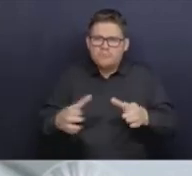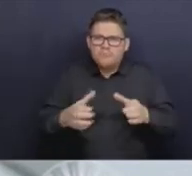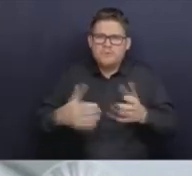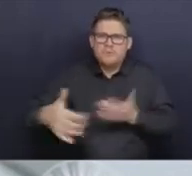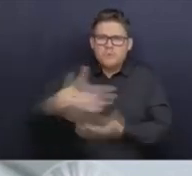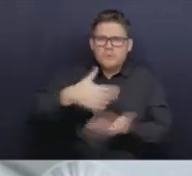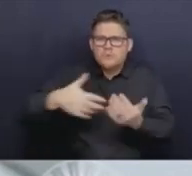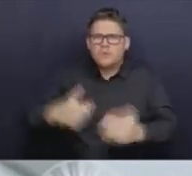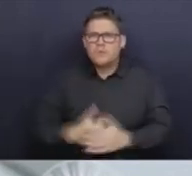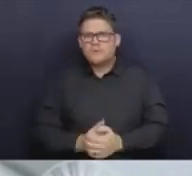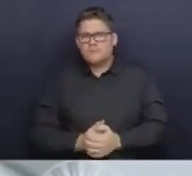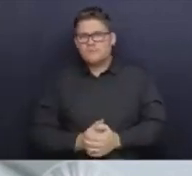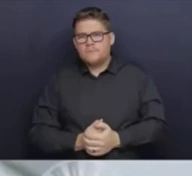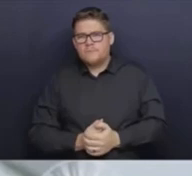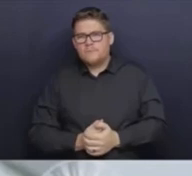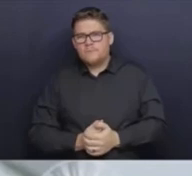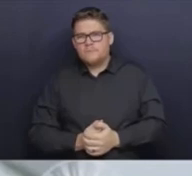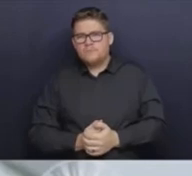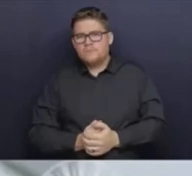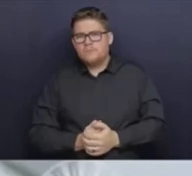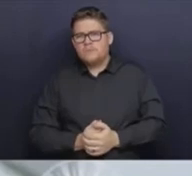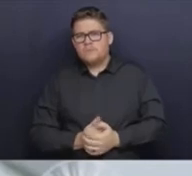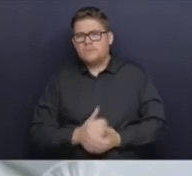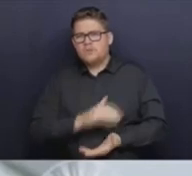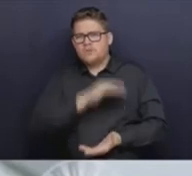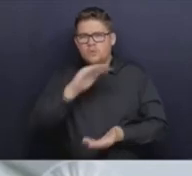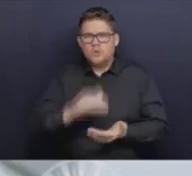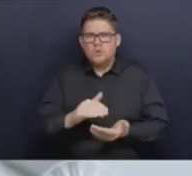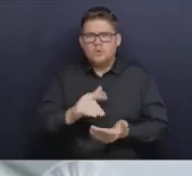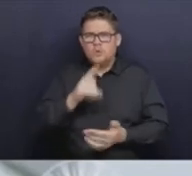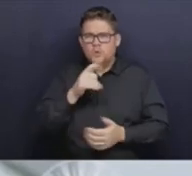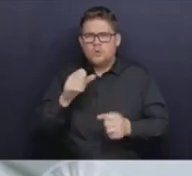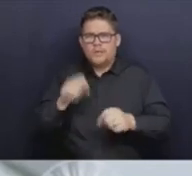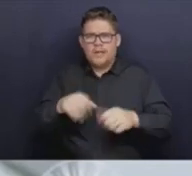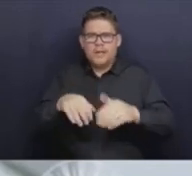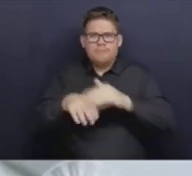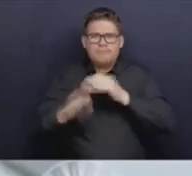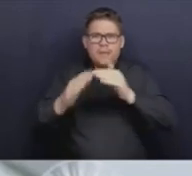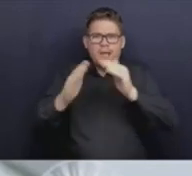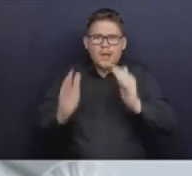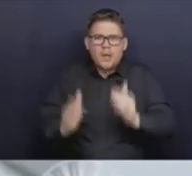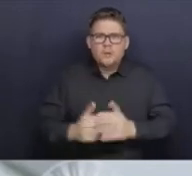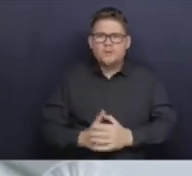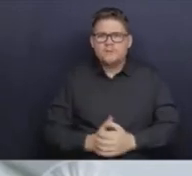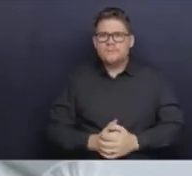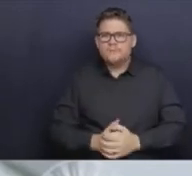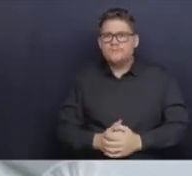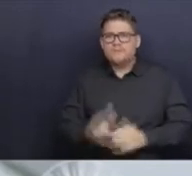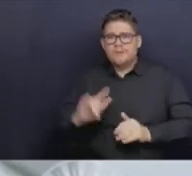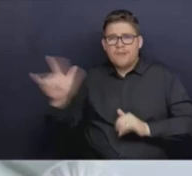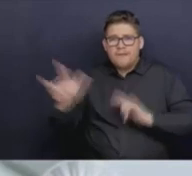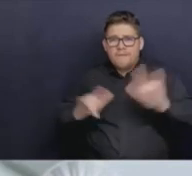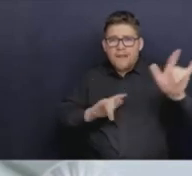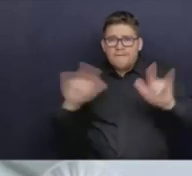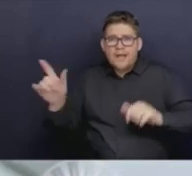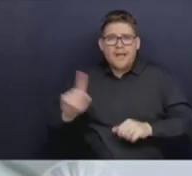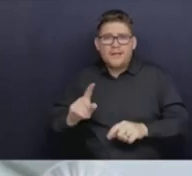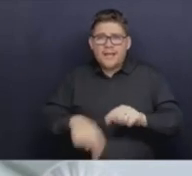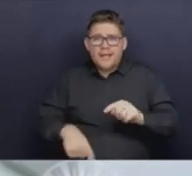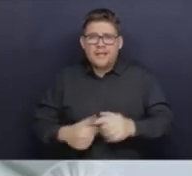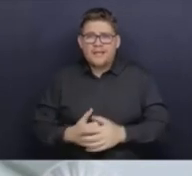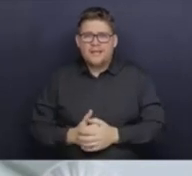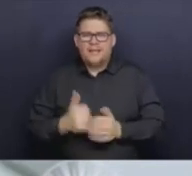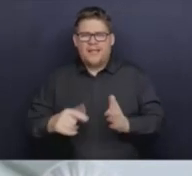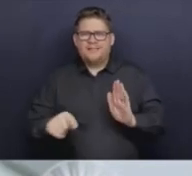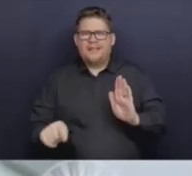reduce the numbers of people who get together, restrict travel. All of those things that have negative impacts on people's health as well. So